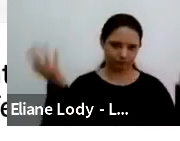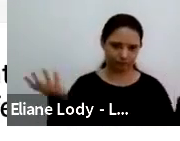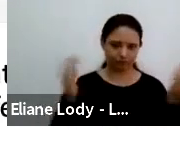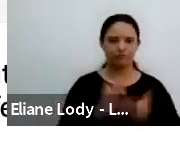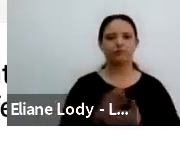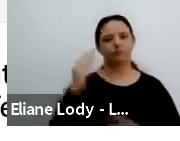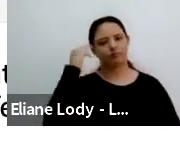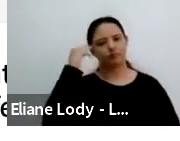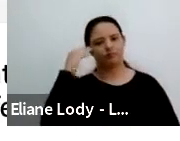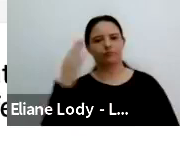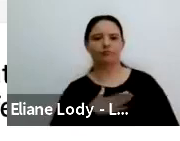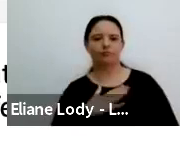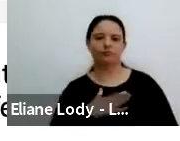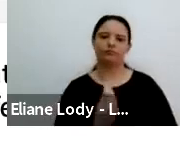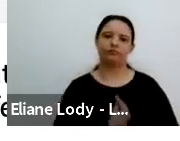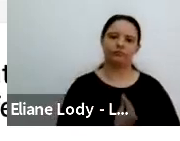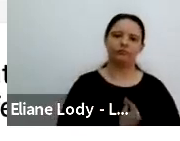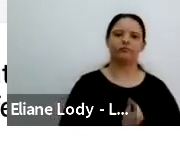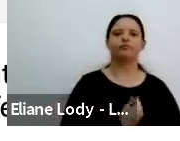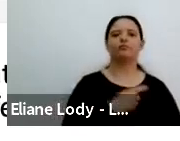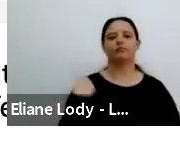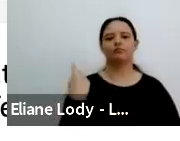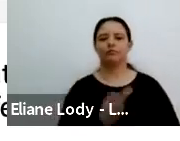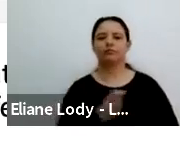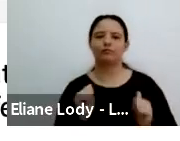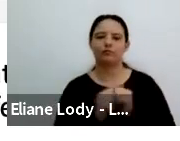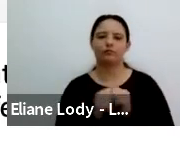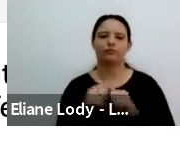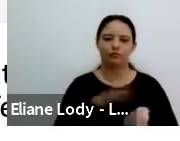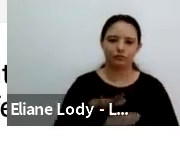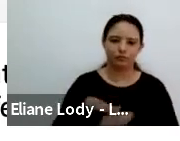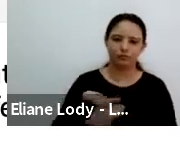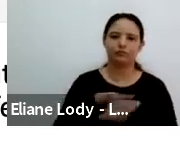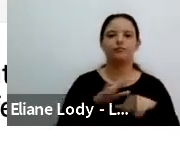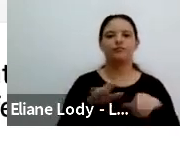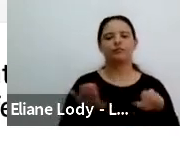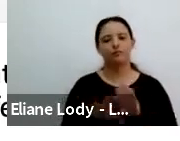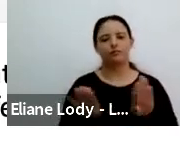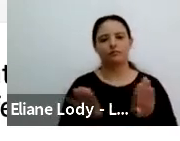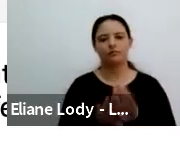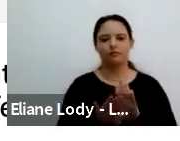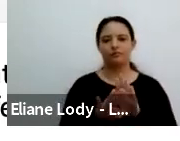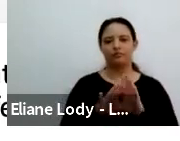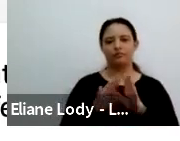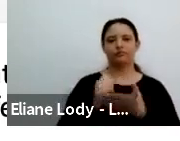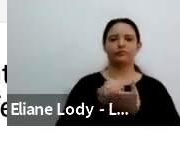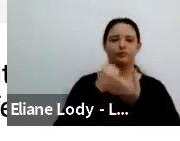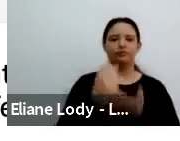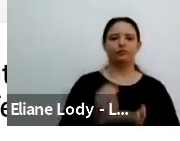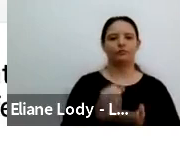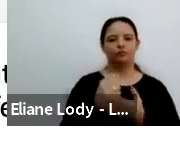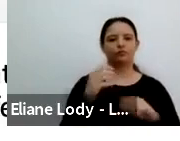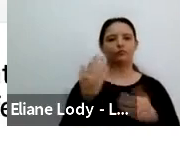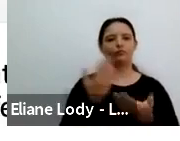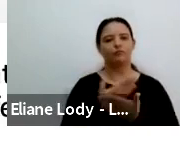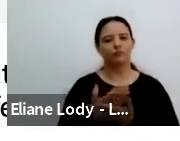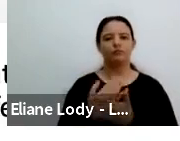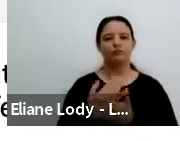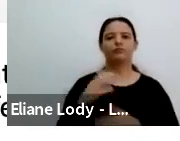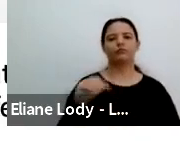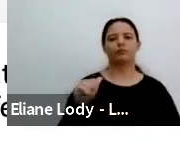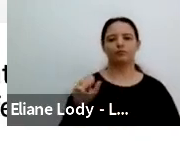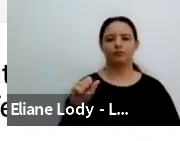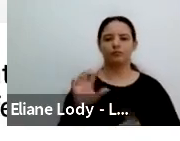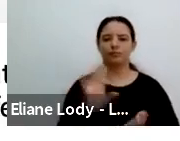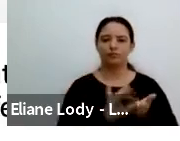are, are talking about this case study. As the article says on page four, my case